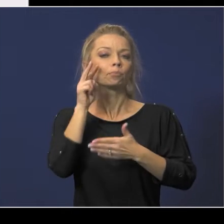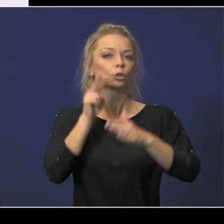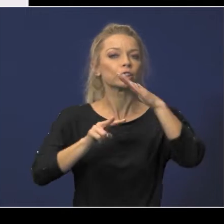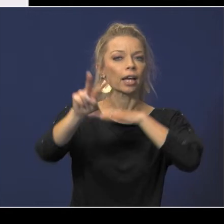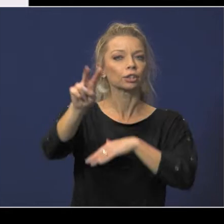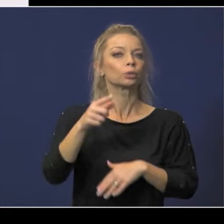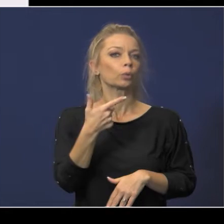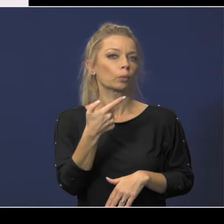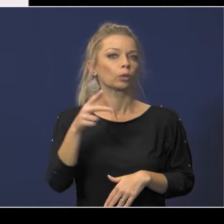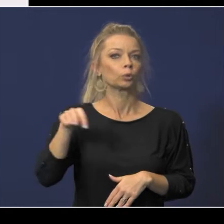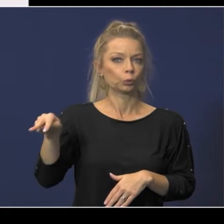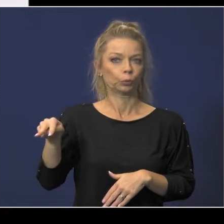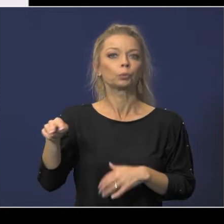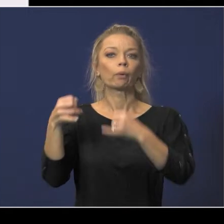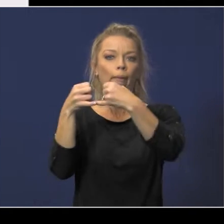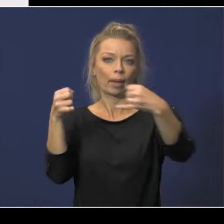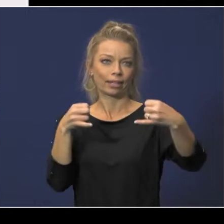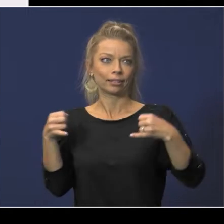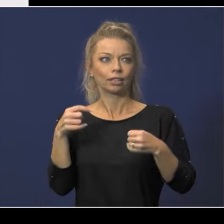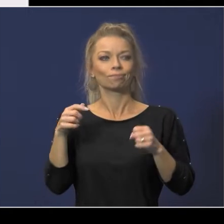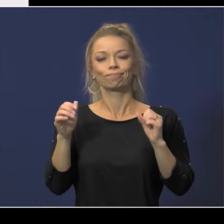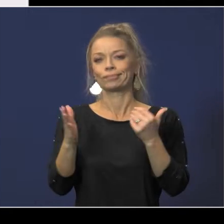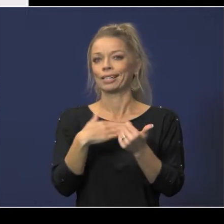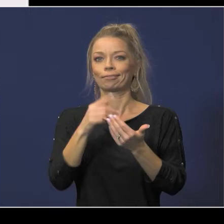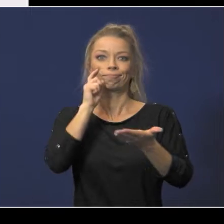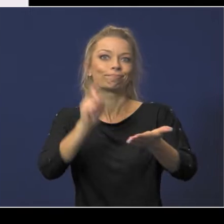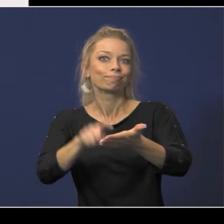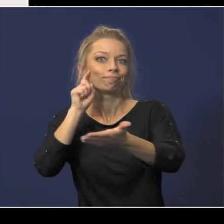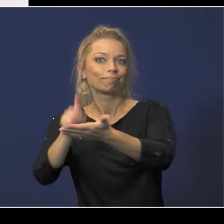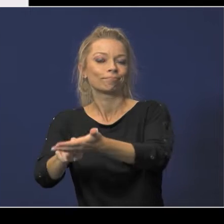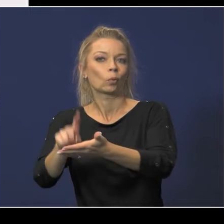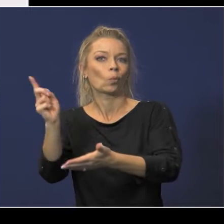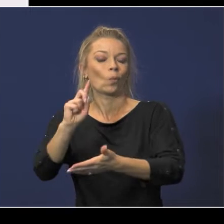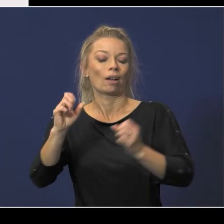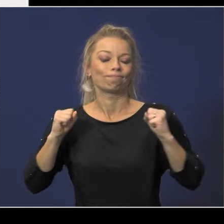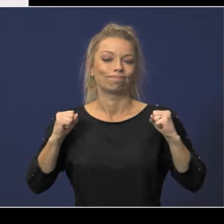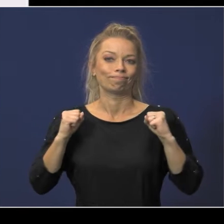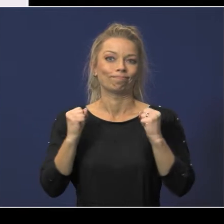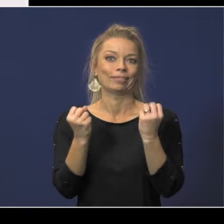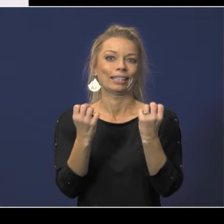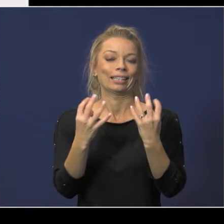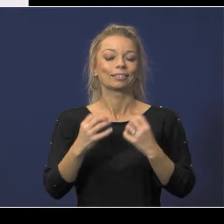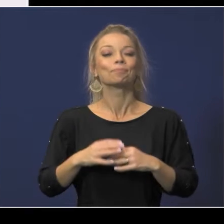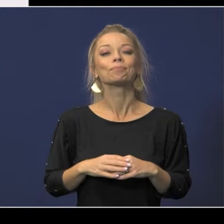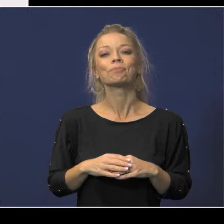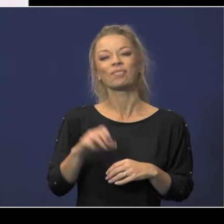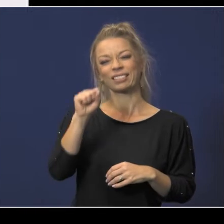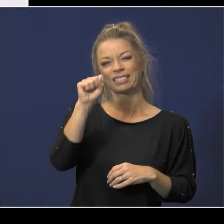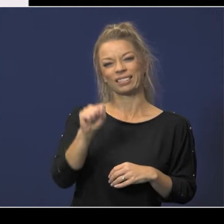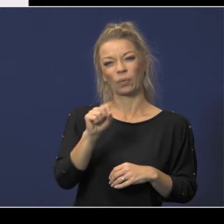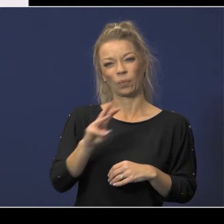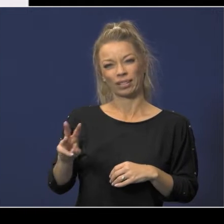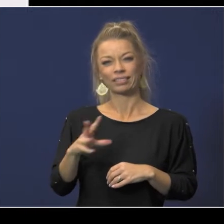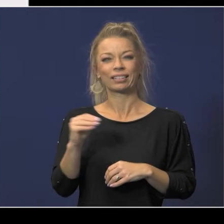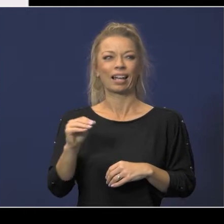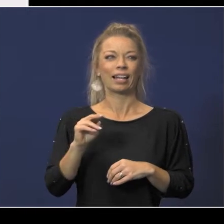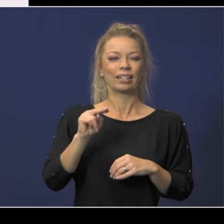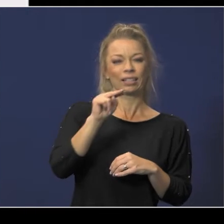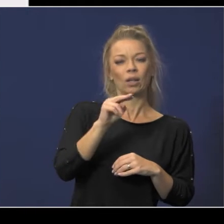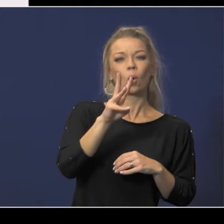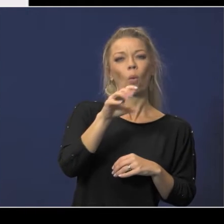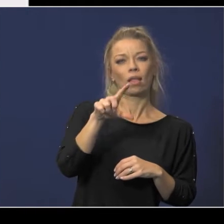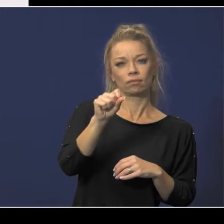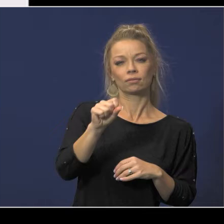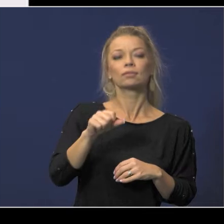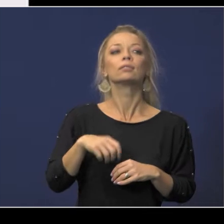you can easily identify where this hot spots are the wells bridgeland area and in the southwest corner which will receive relief the following year in